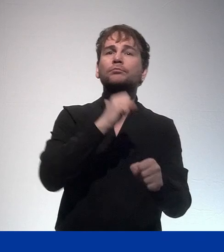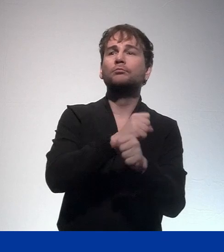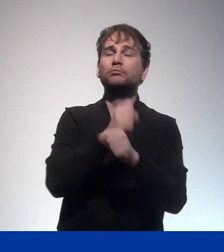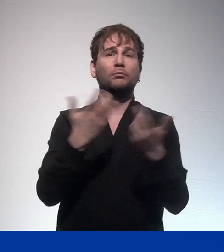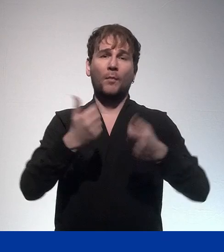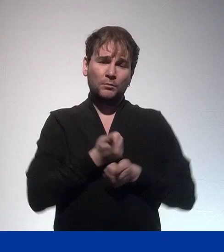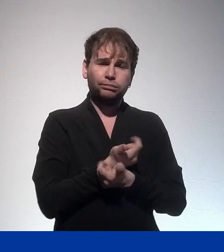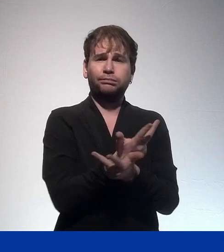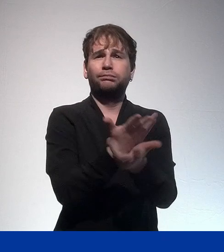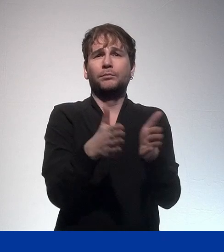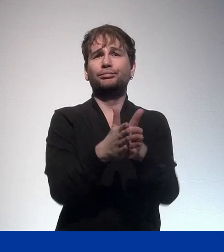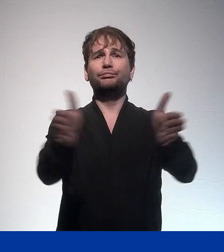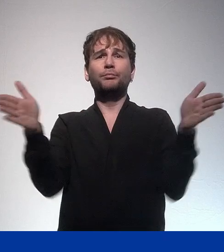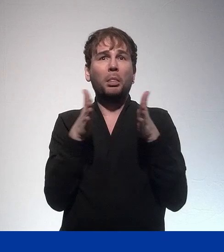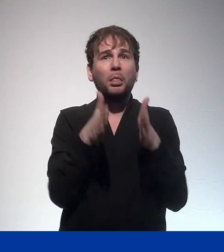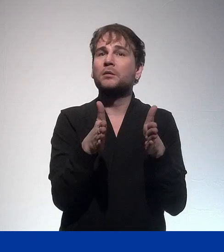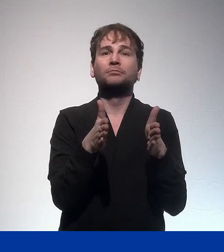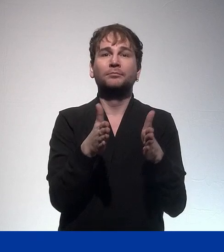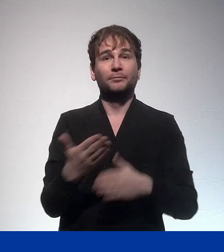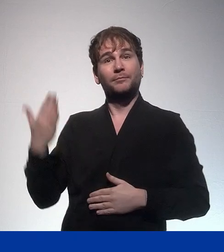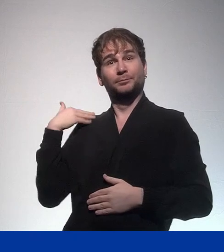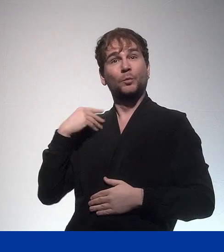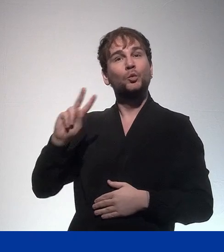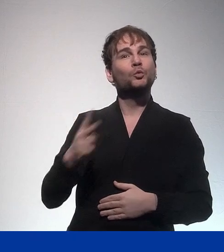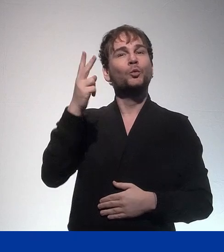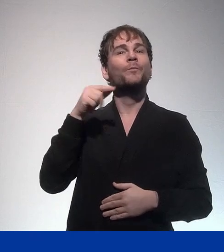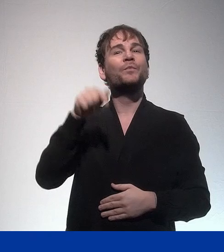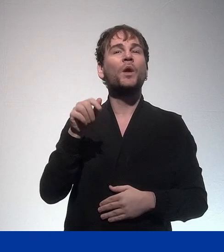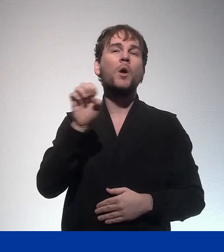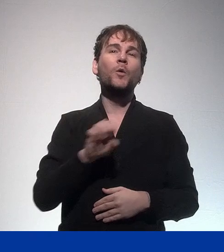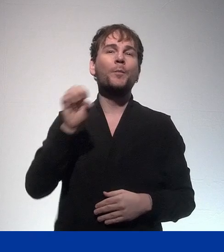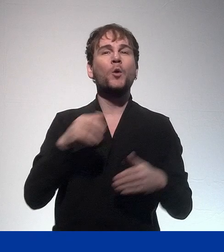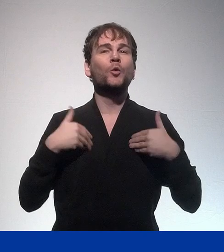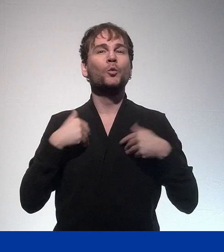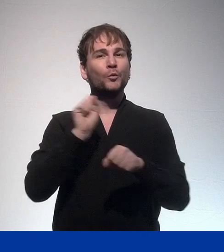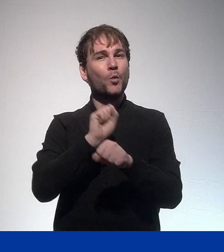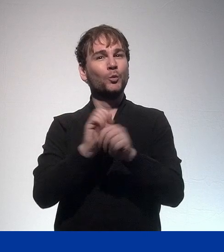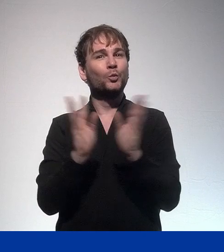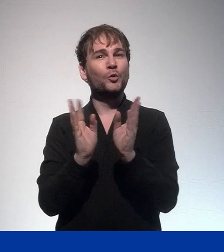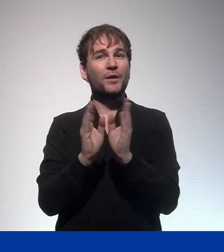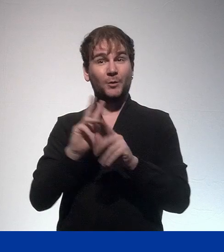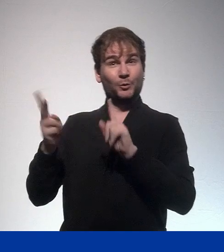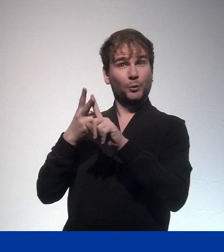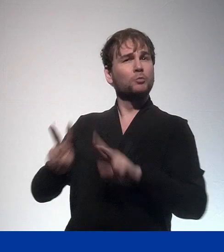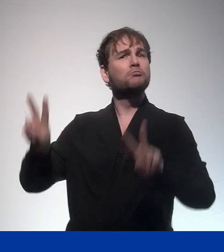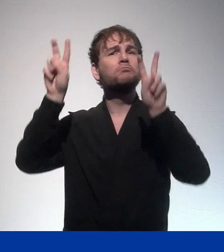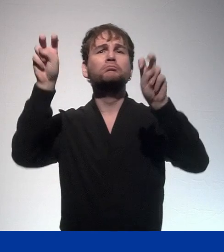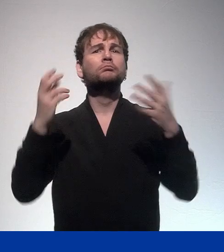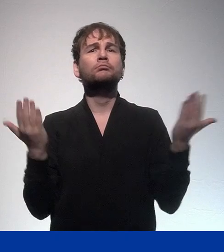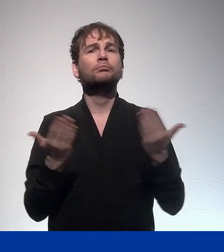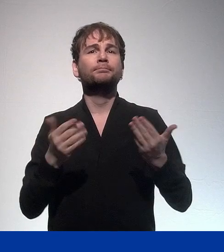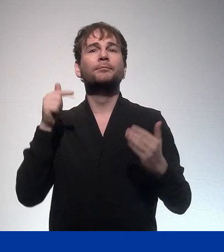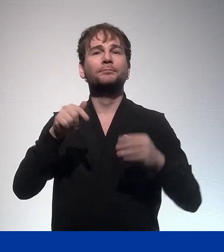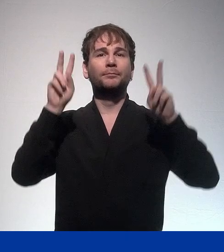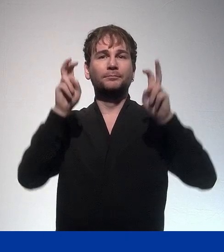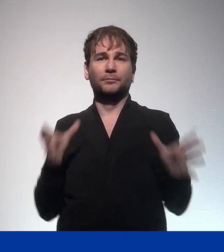Five years later, at the second European Youth Work Convention in 2015, the title was Finding a Common Ground. The idea